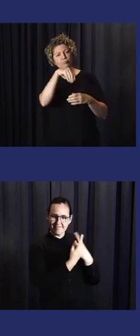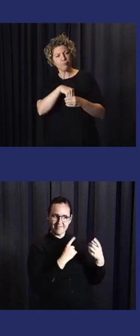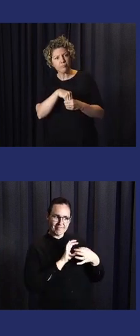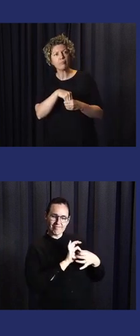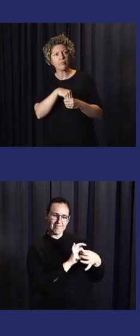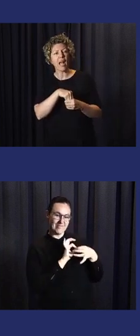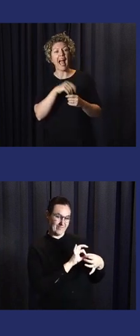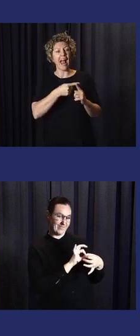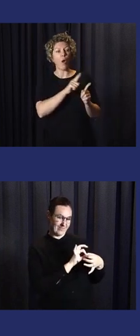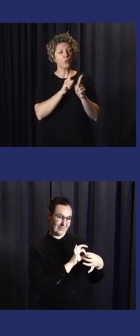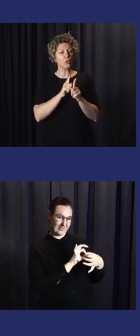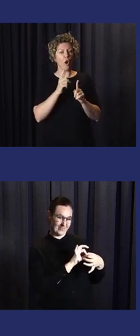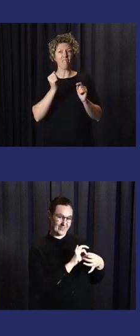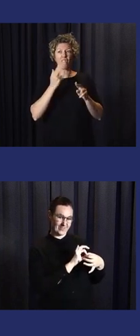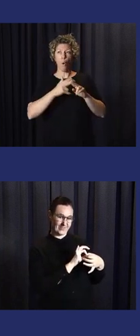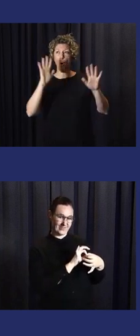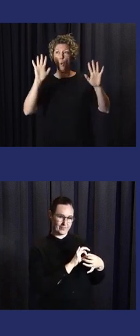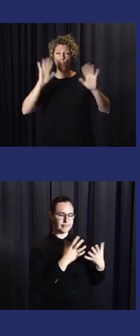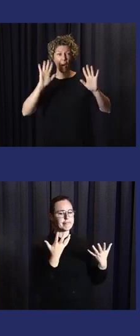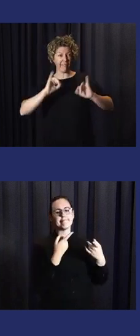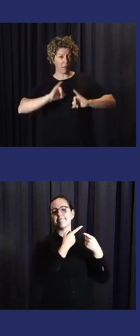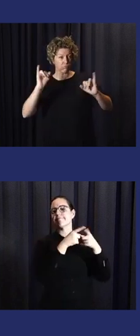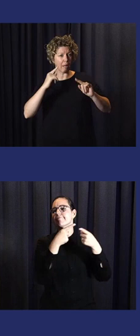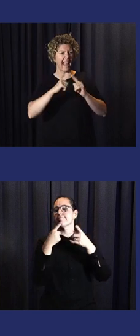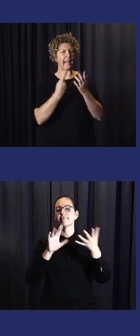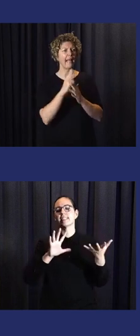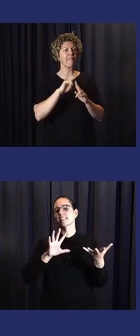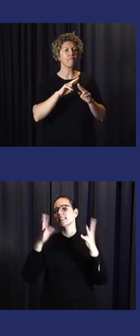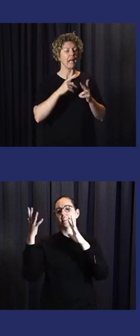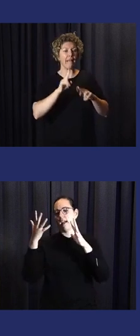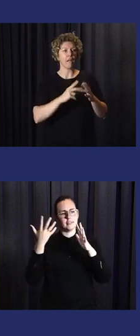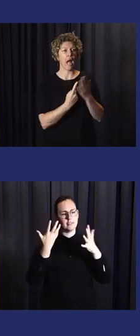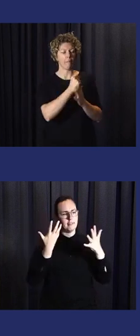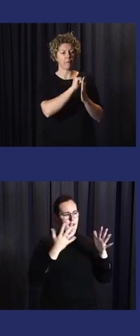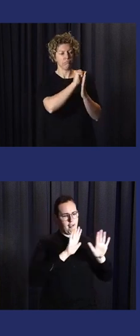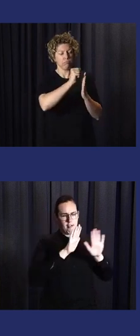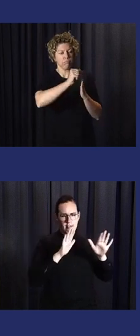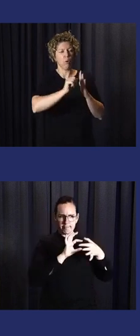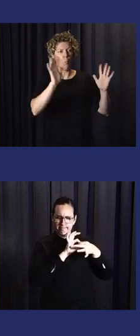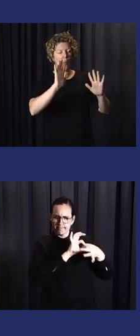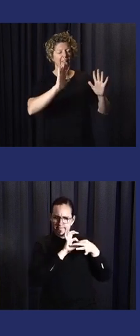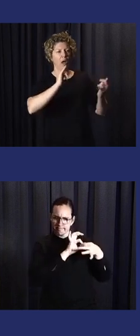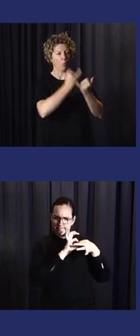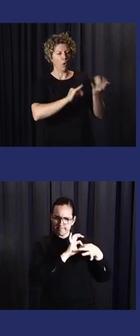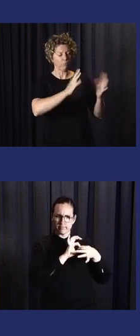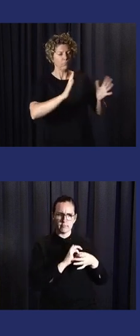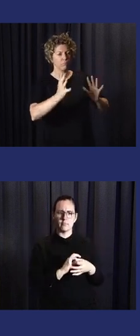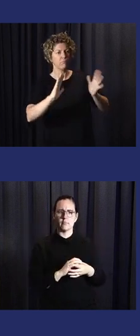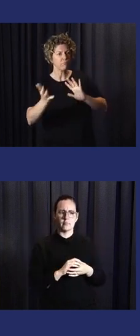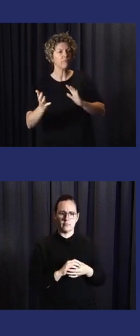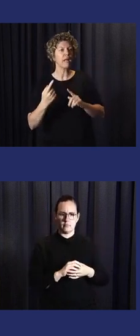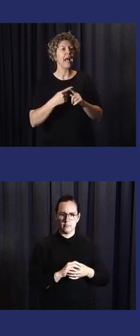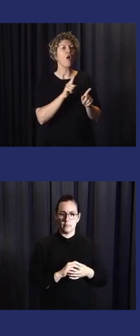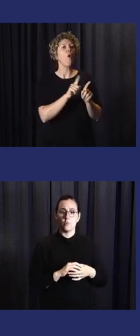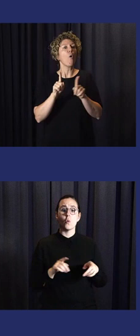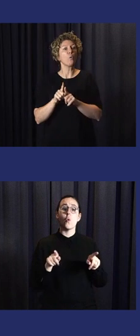need to consider anticipatory action for multi-hazard and cascading hazards instead of single